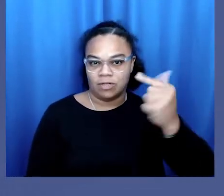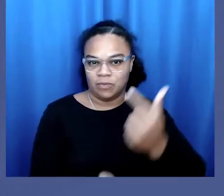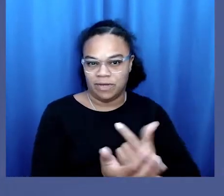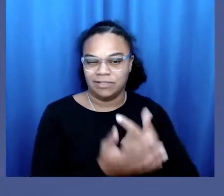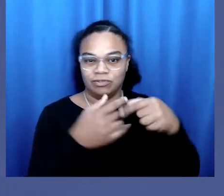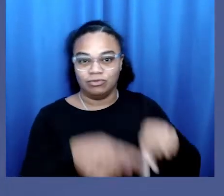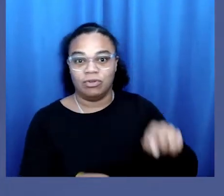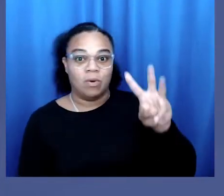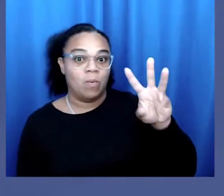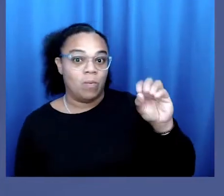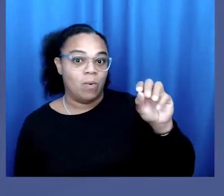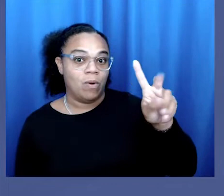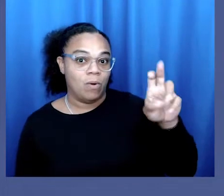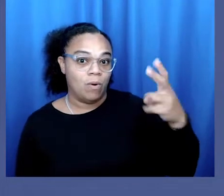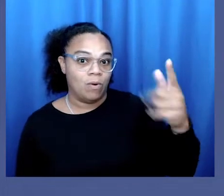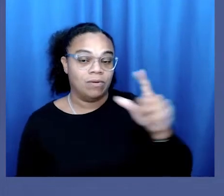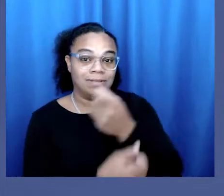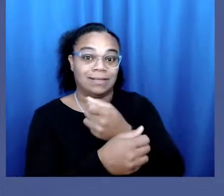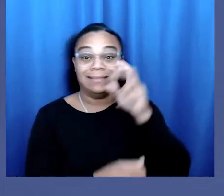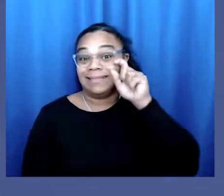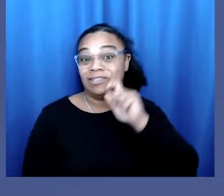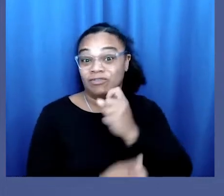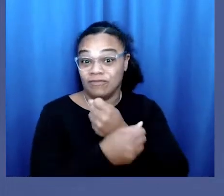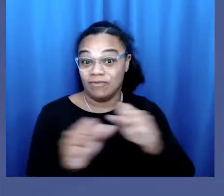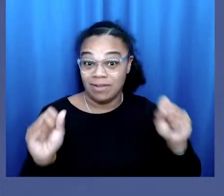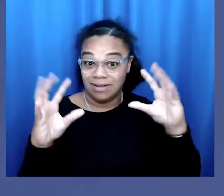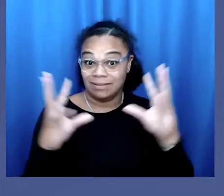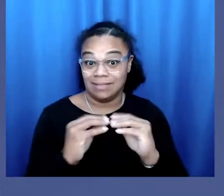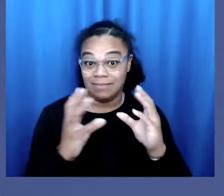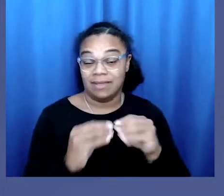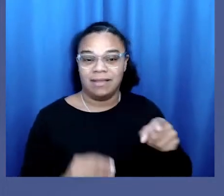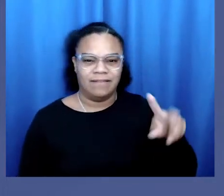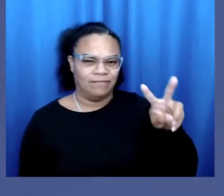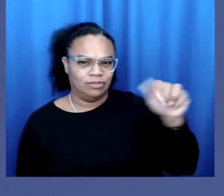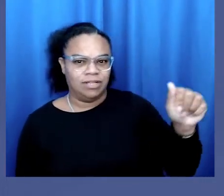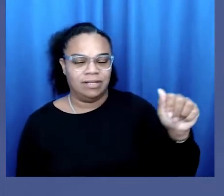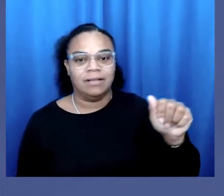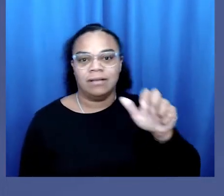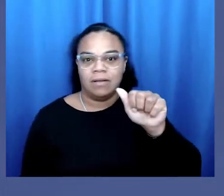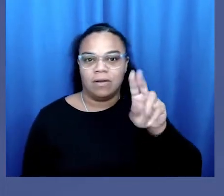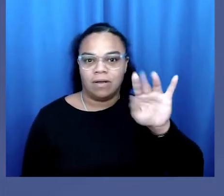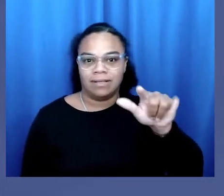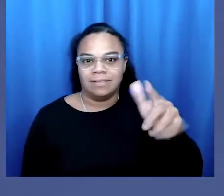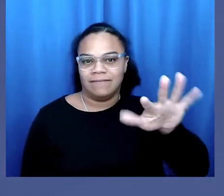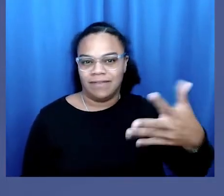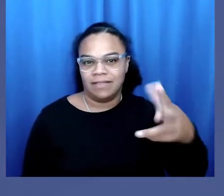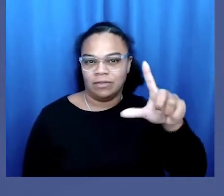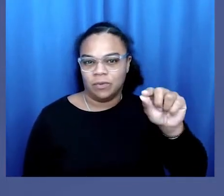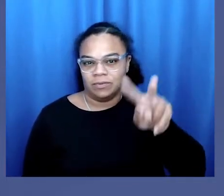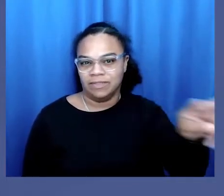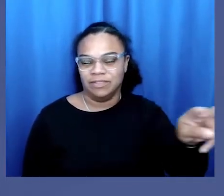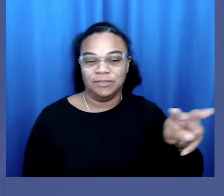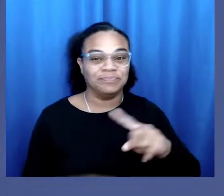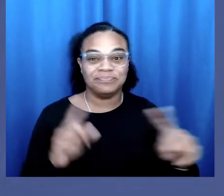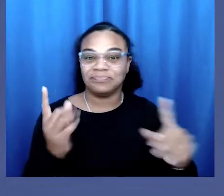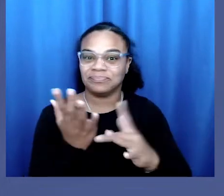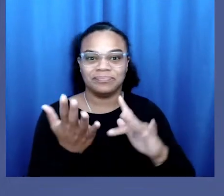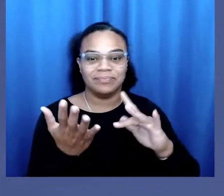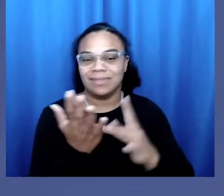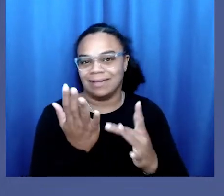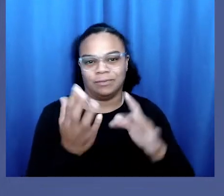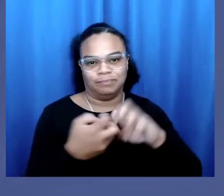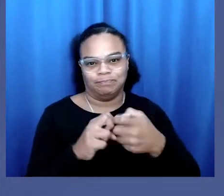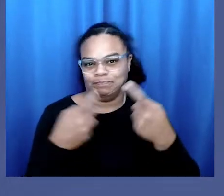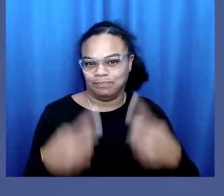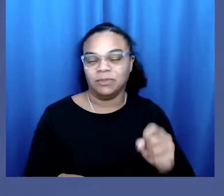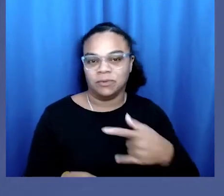held at the Woodhull Sexual Freedom Summit in Alexandria, Virginia on August 5, 2022. Due to a technical glitch, I'll be